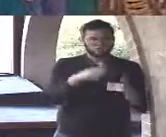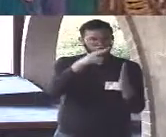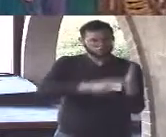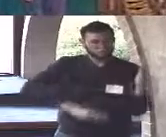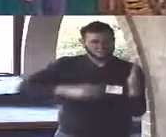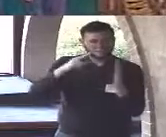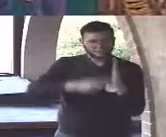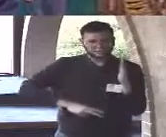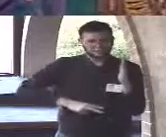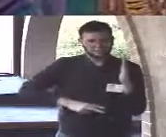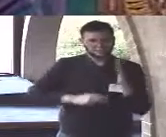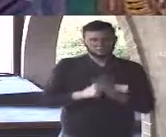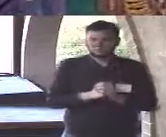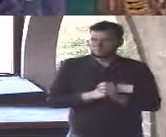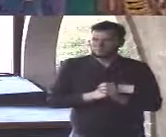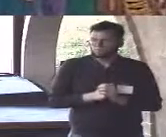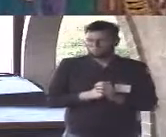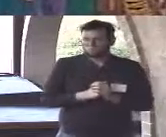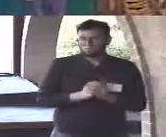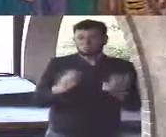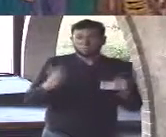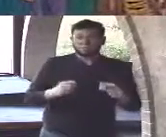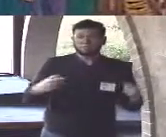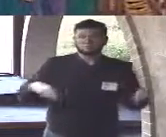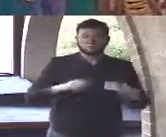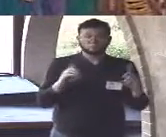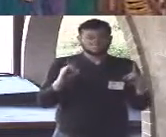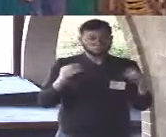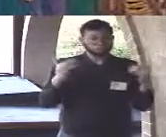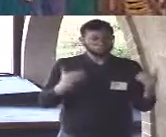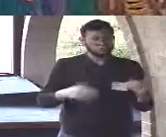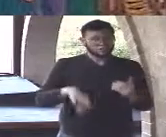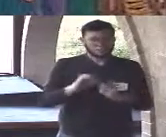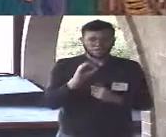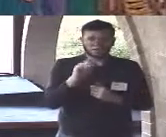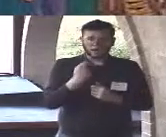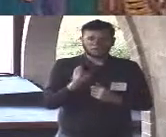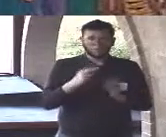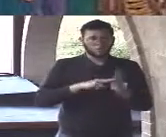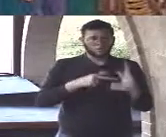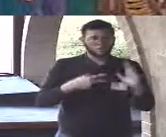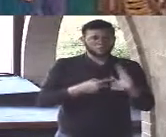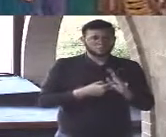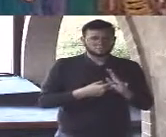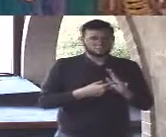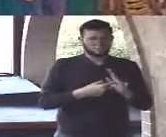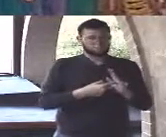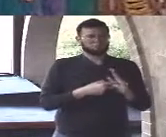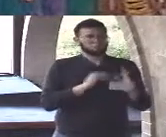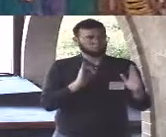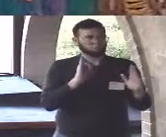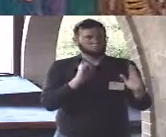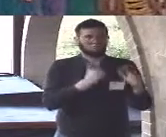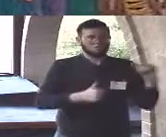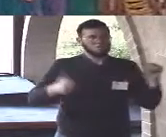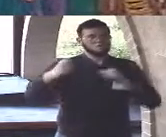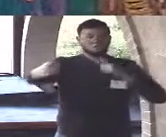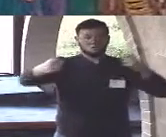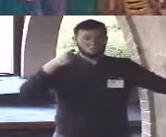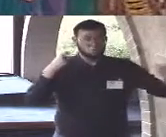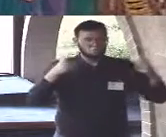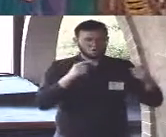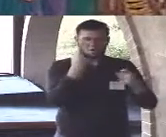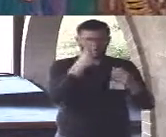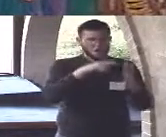so if we have in fact determined that there is no possible objective authoritative meaning to life the universe